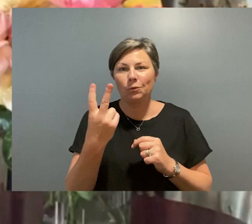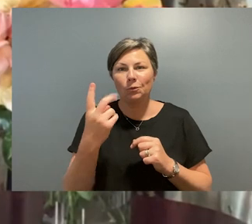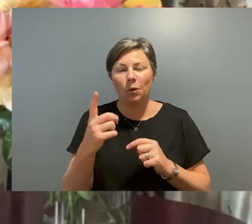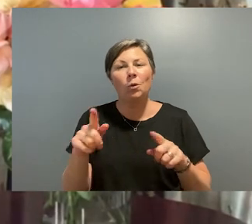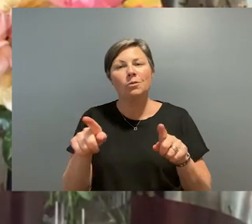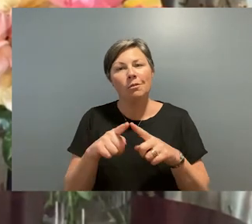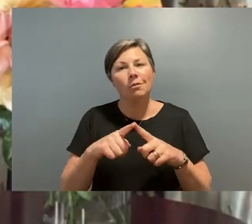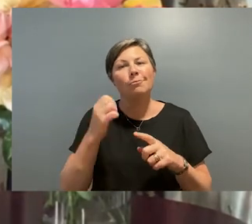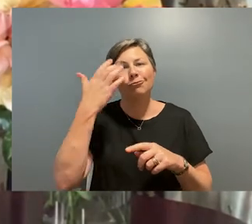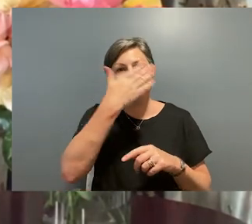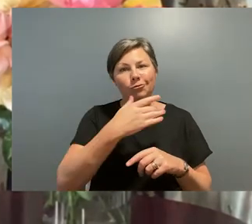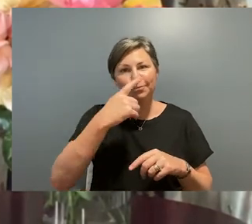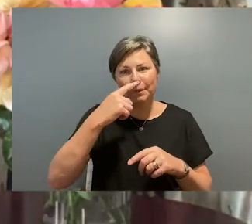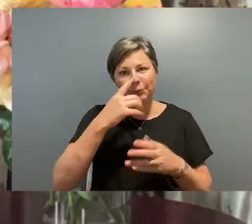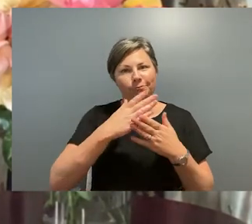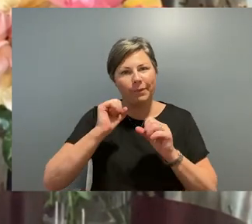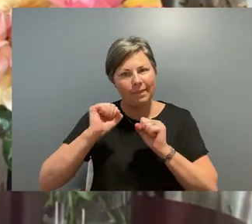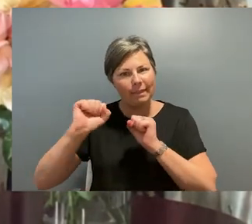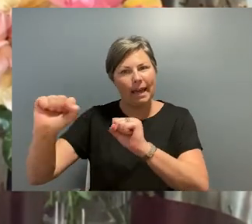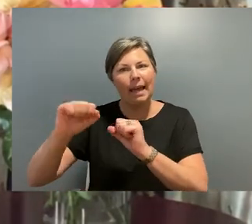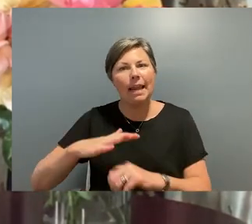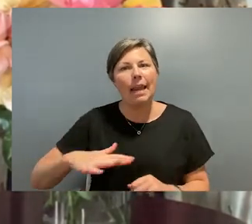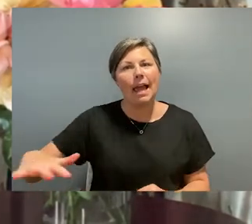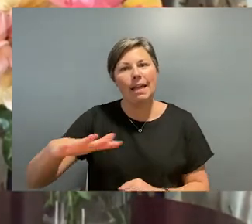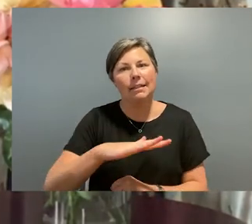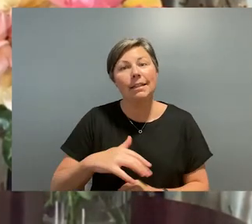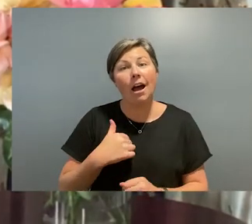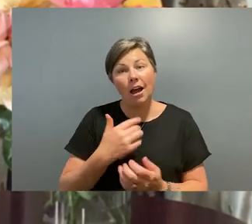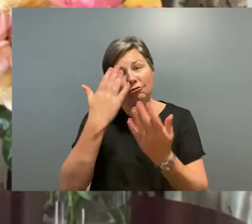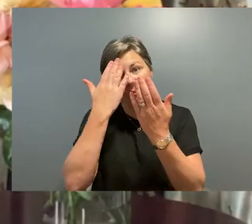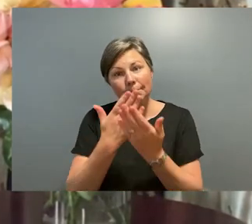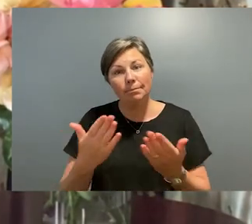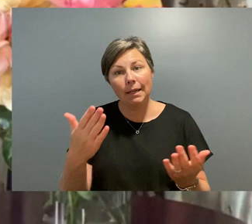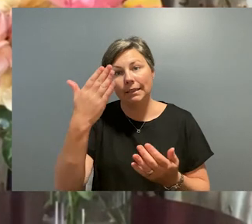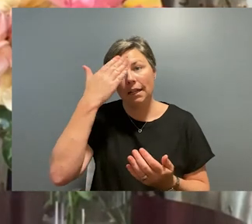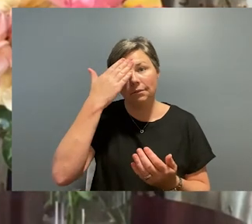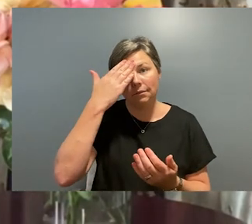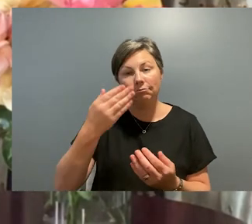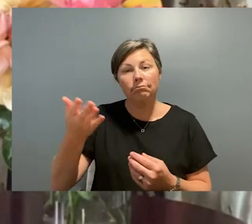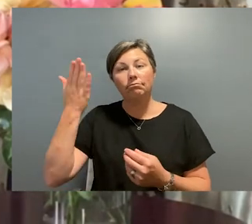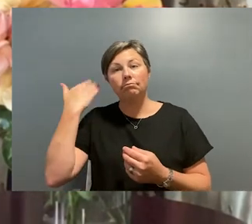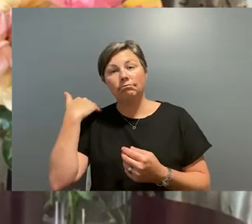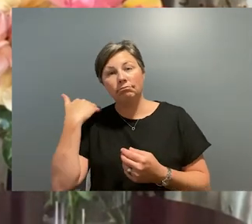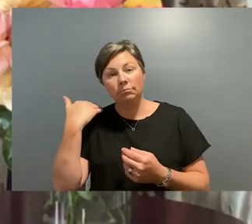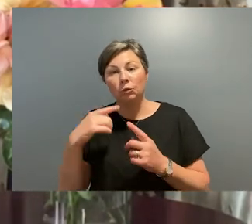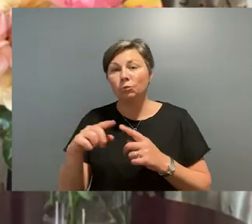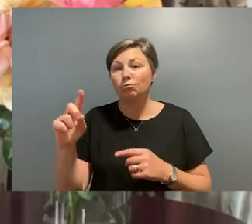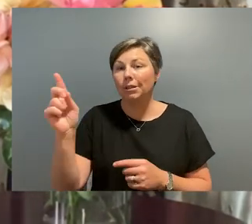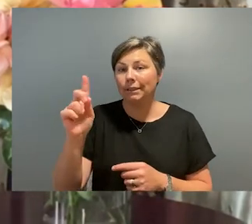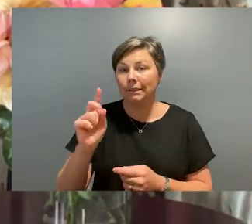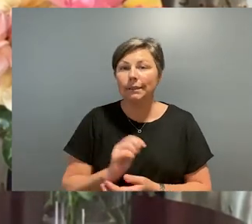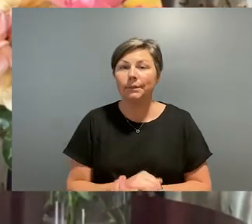traditional owners of the land from which I'm sending this message, and I want to pay my respects to Elders, past and present.